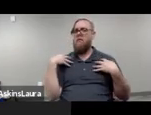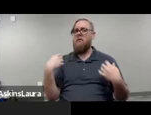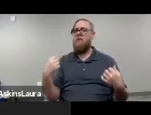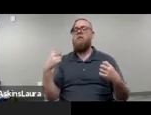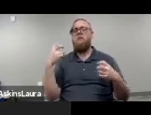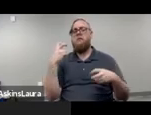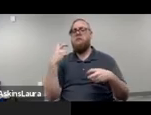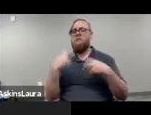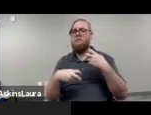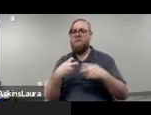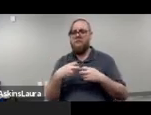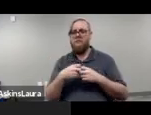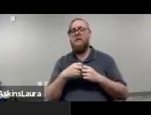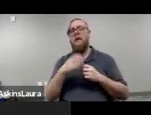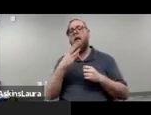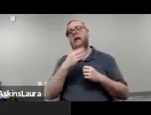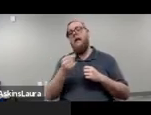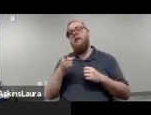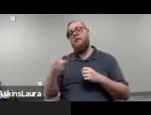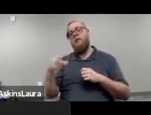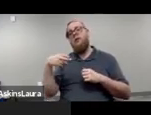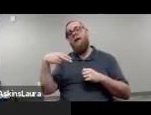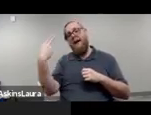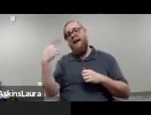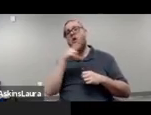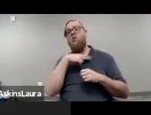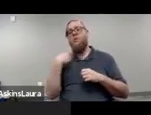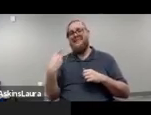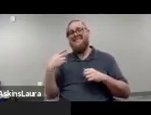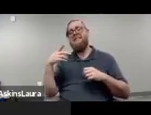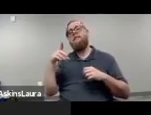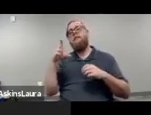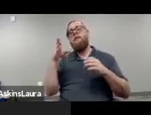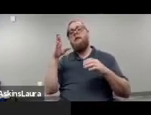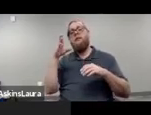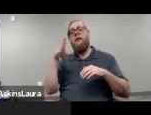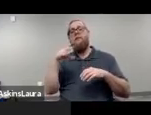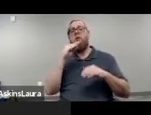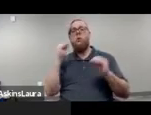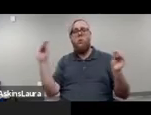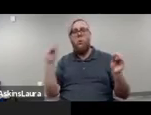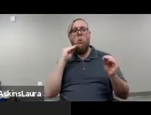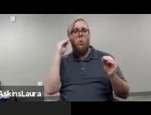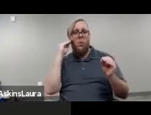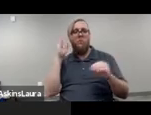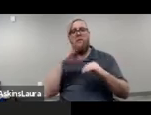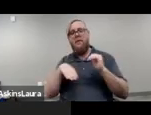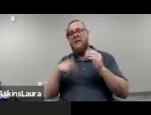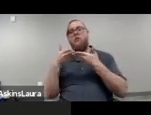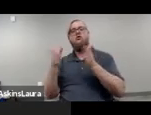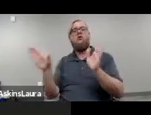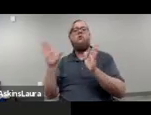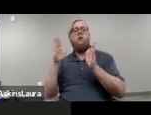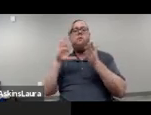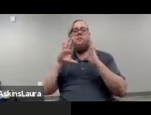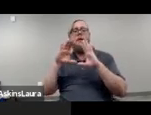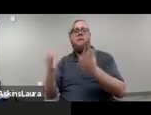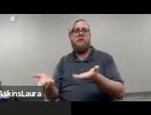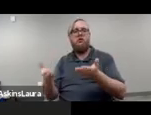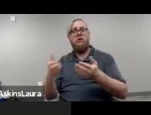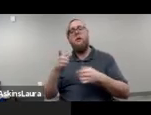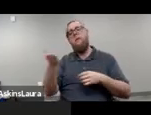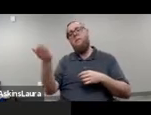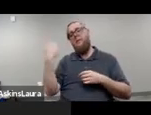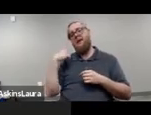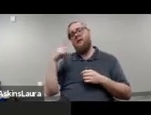people who have severe mental illness are also at greater risk for home homelessness in the general population. So back in uh, January of